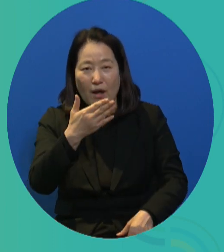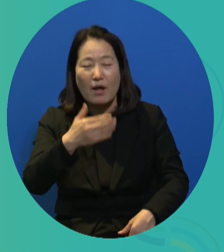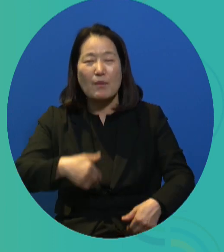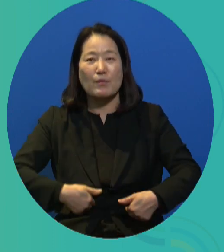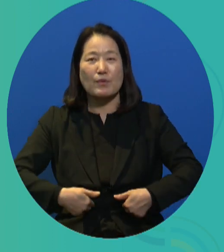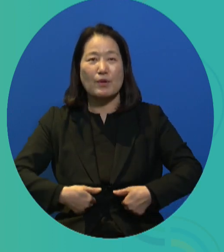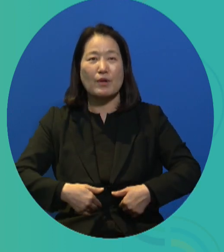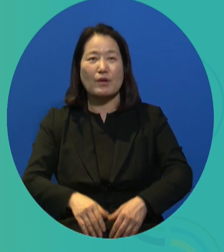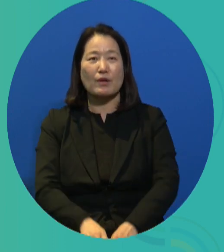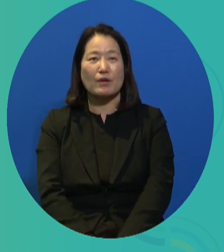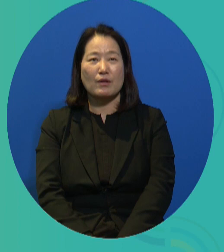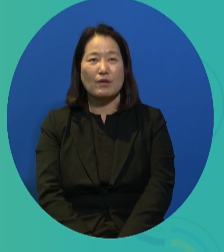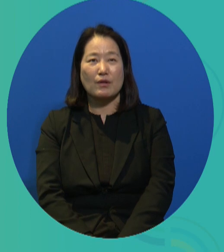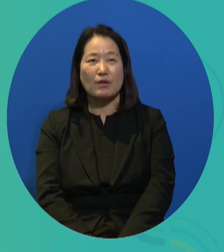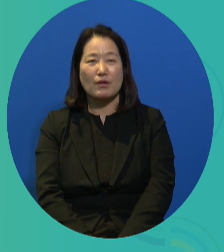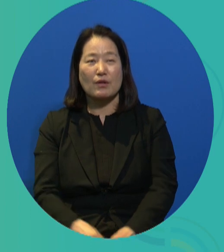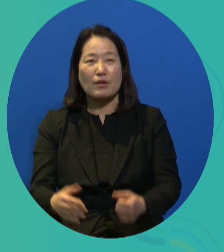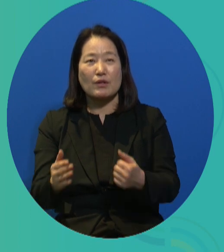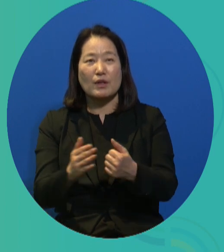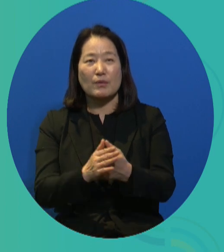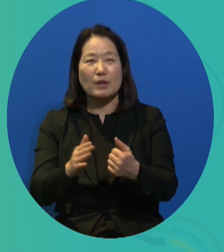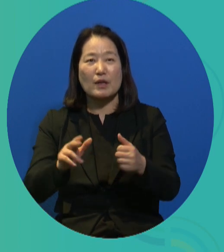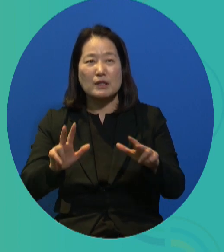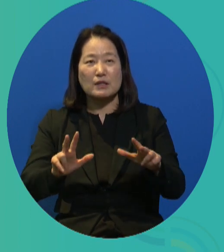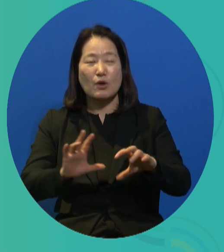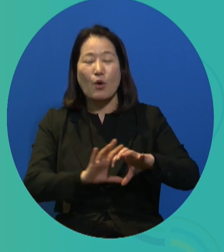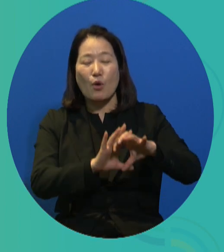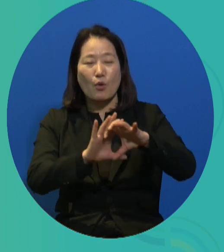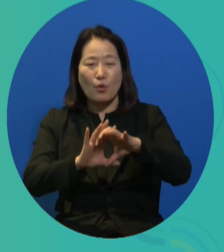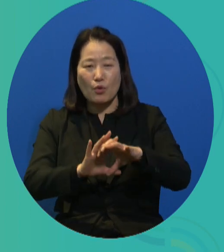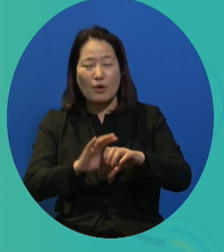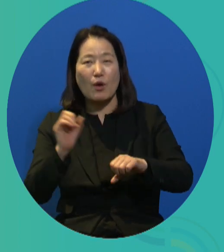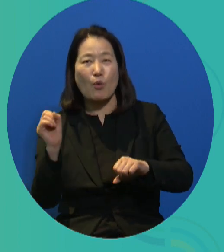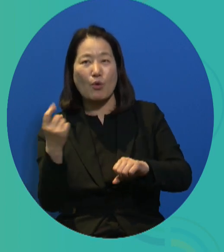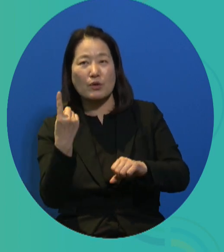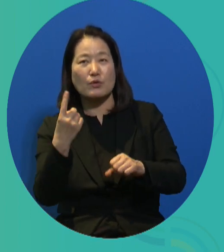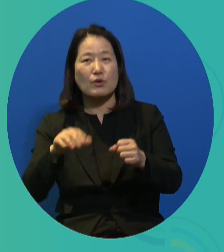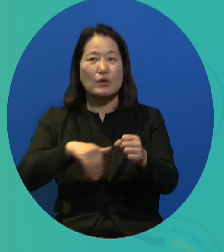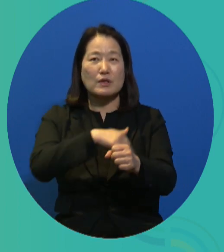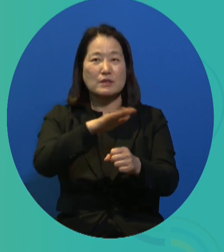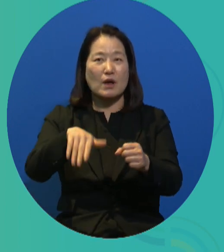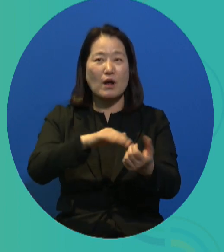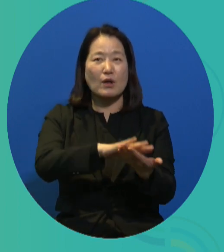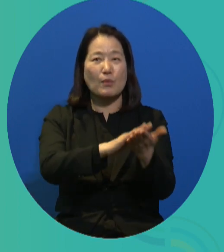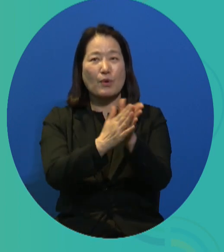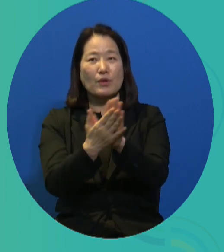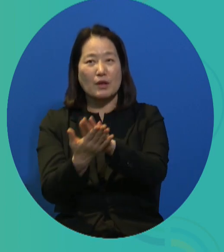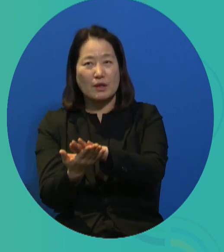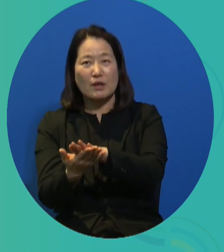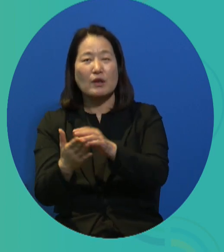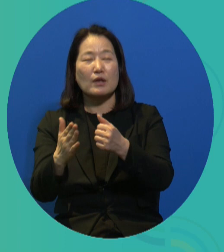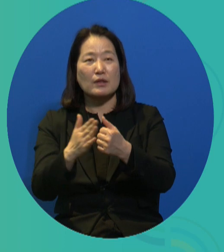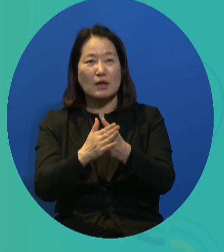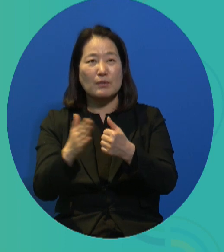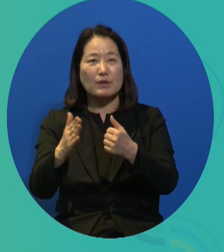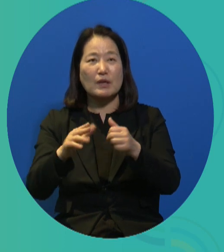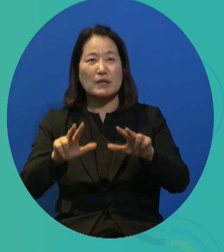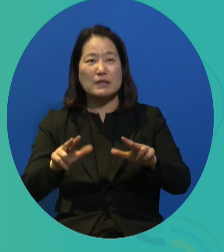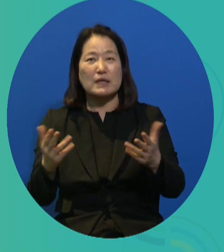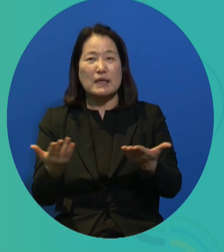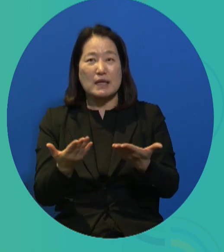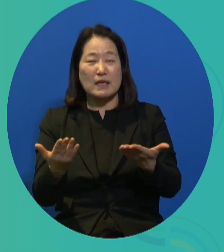demonstrate a level of basic proficiency. There are these changes in the environment which were very